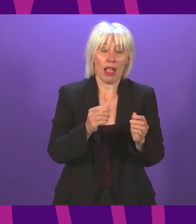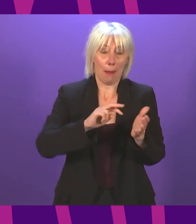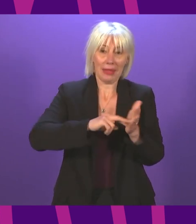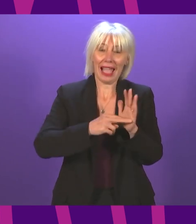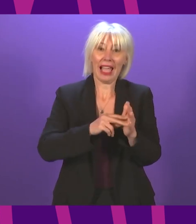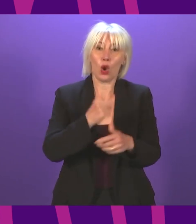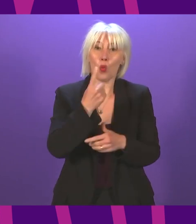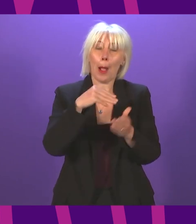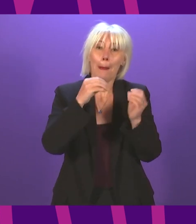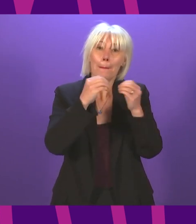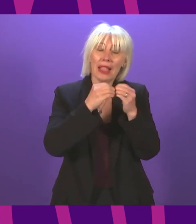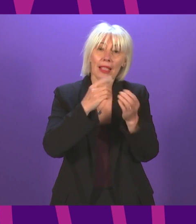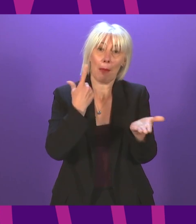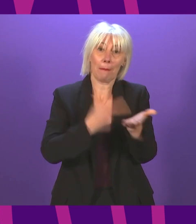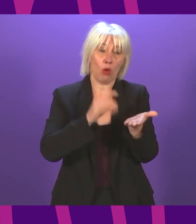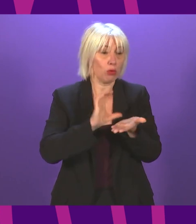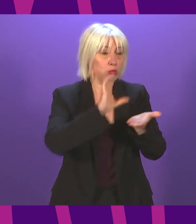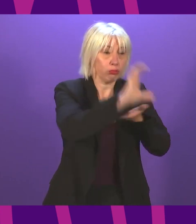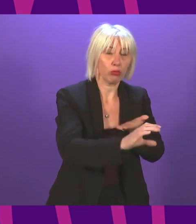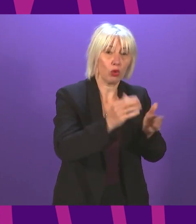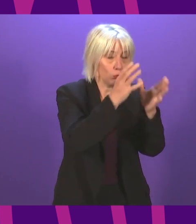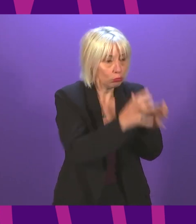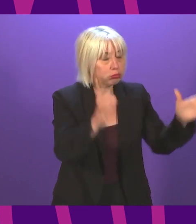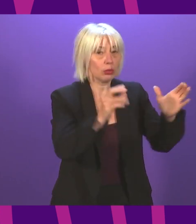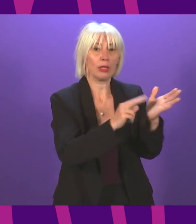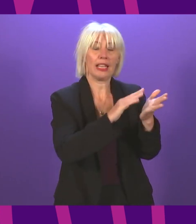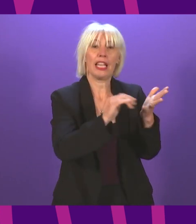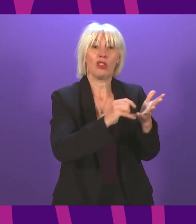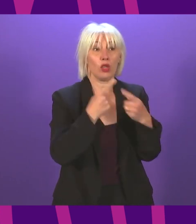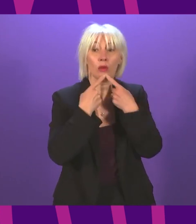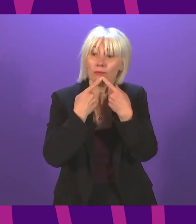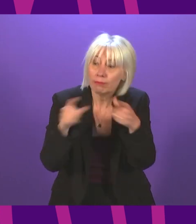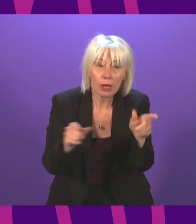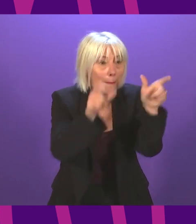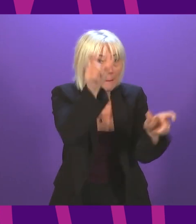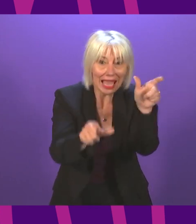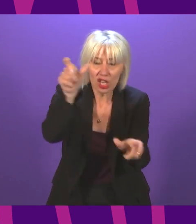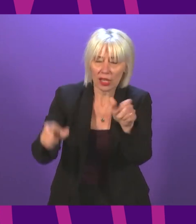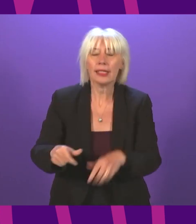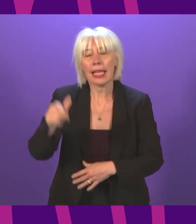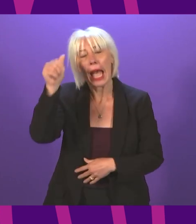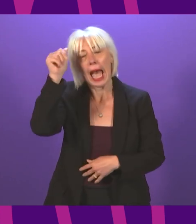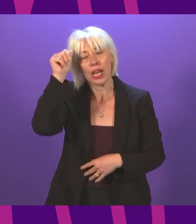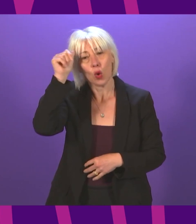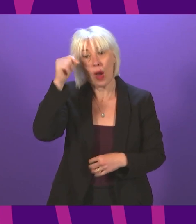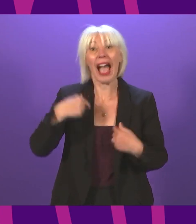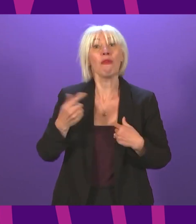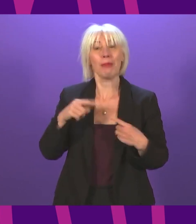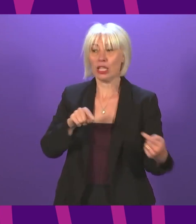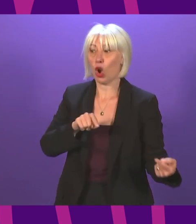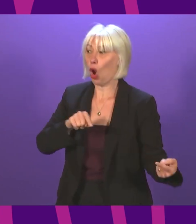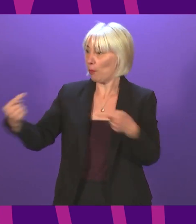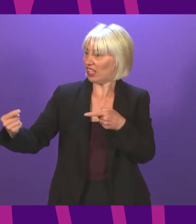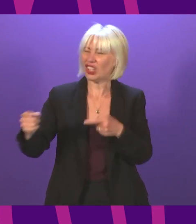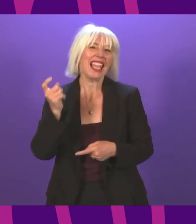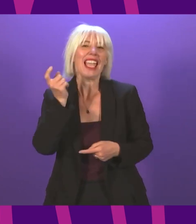to build the capacity of our National Health Service. So what I would say to patients is that, yes, I know in opposition, because I've been there, it's